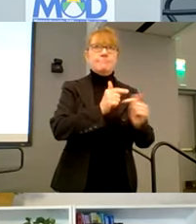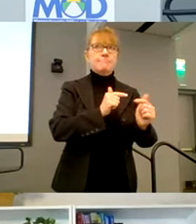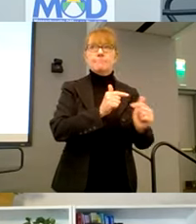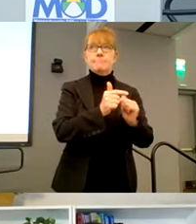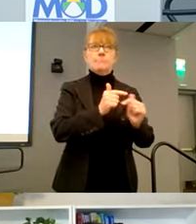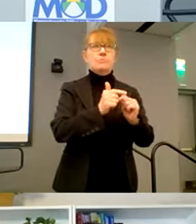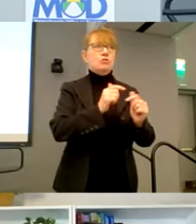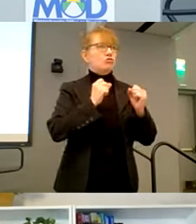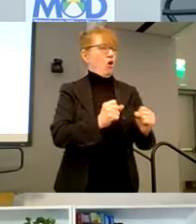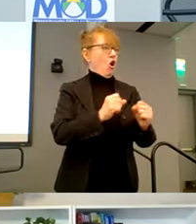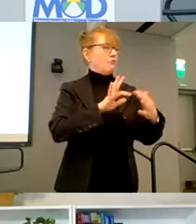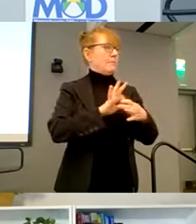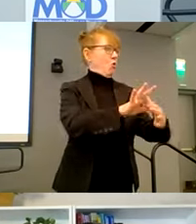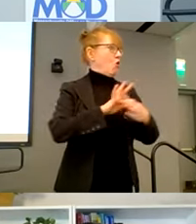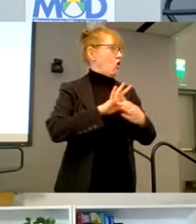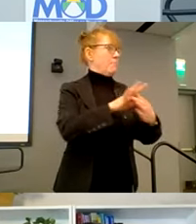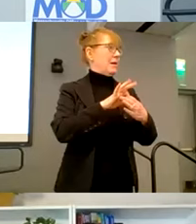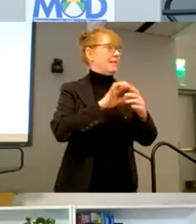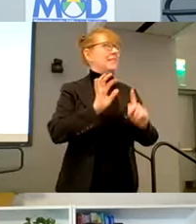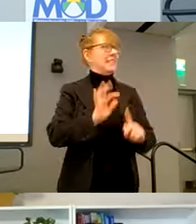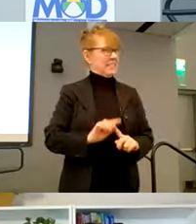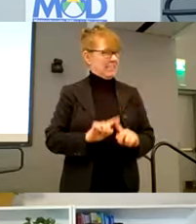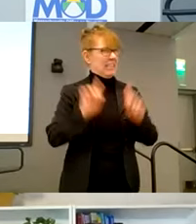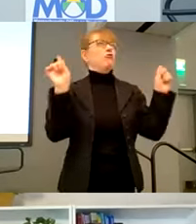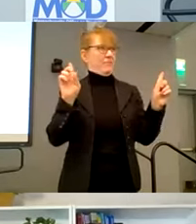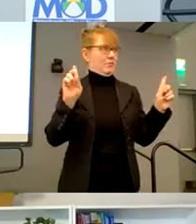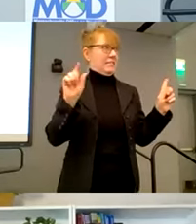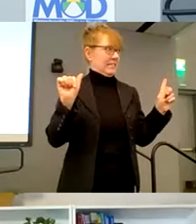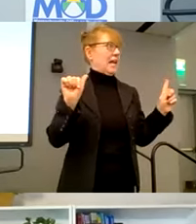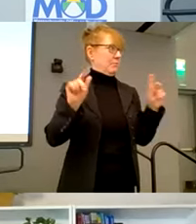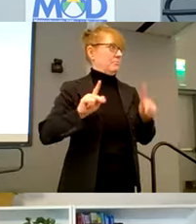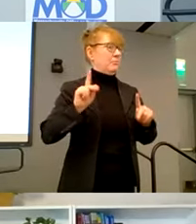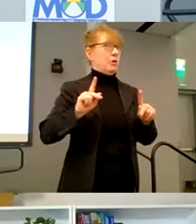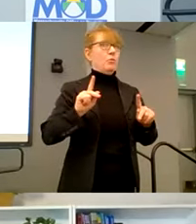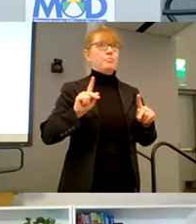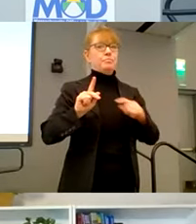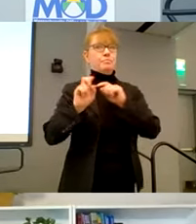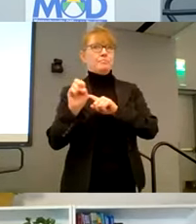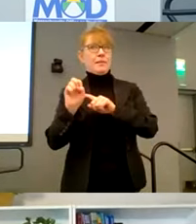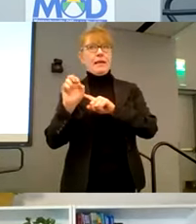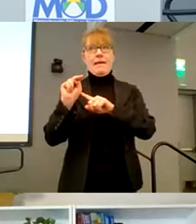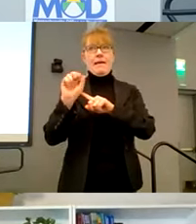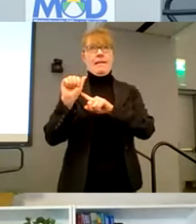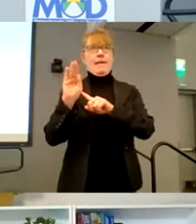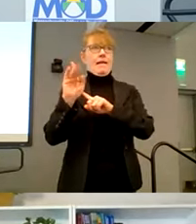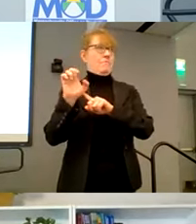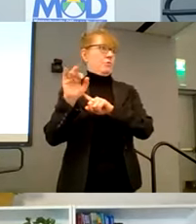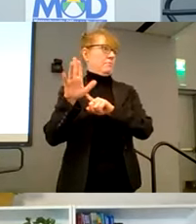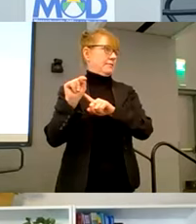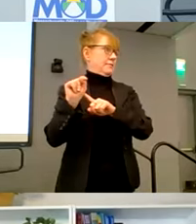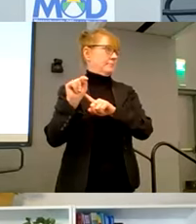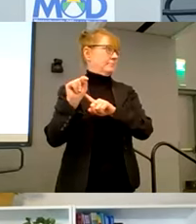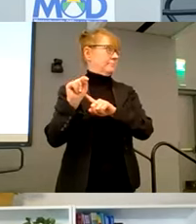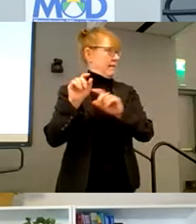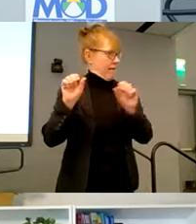but distinctly different for people with disabilities. What we found is this idea of enablement that people playing games, video